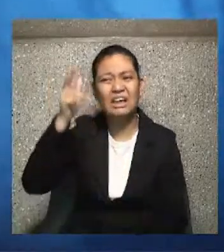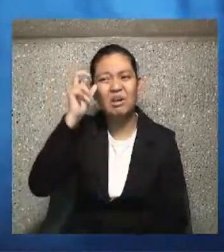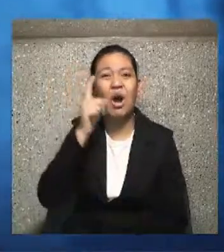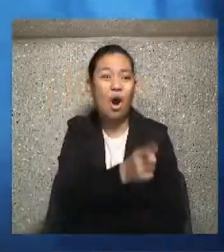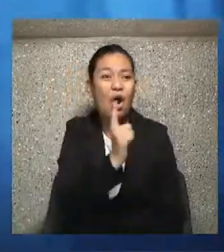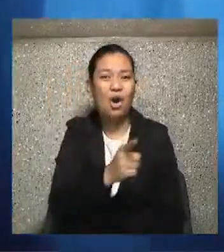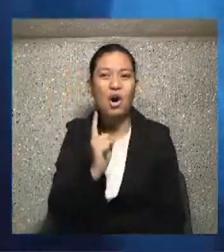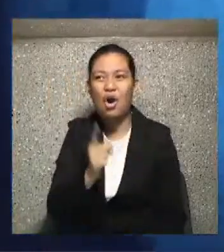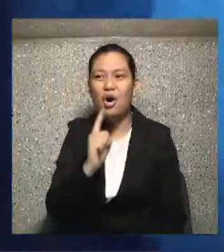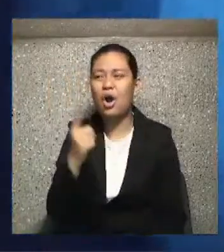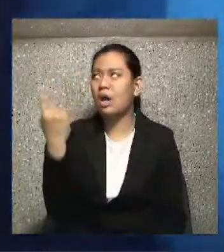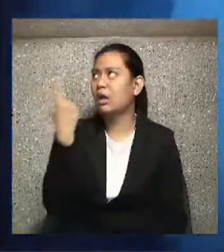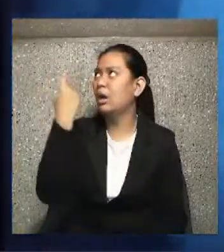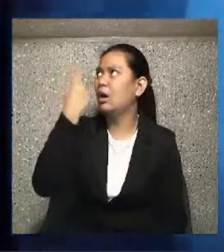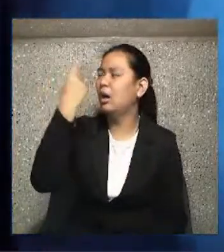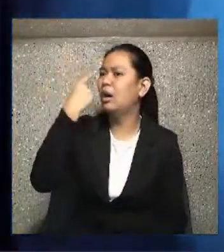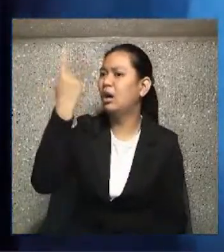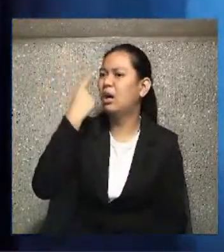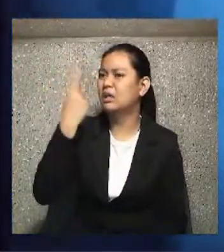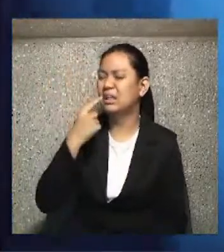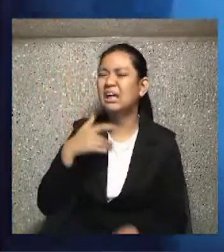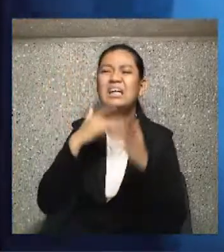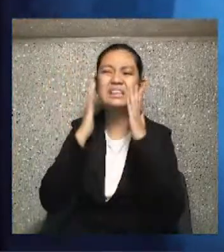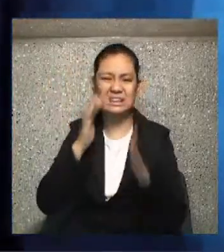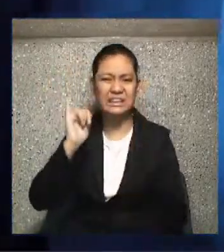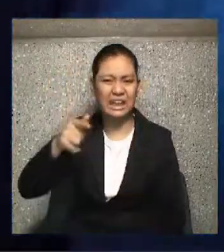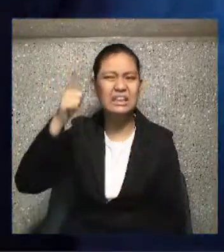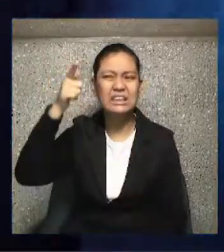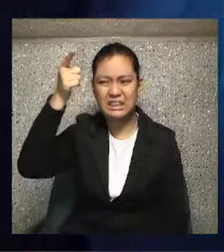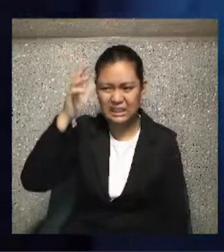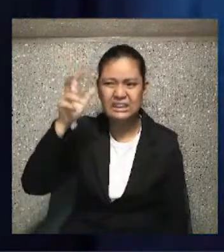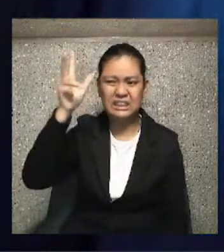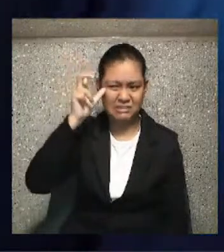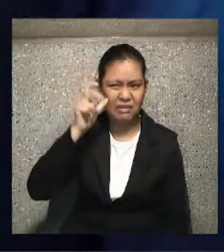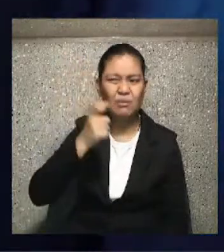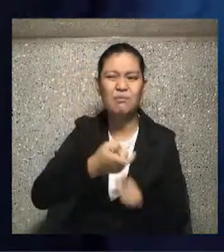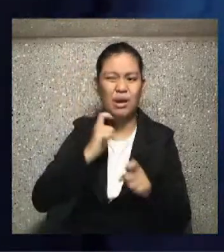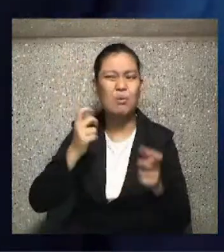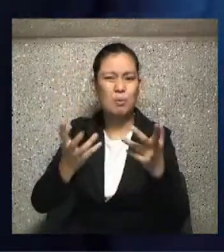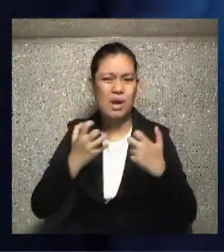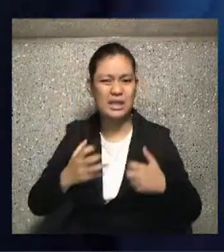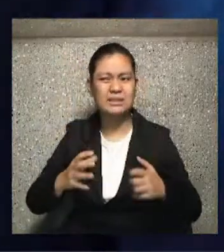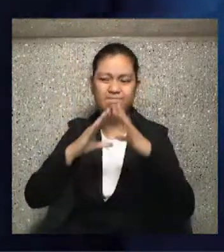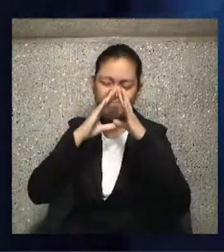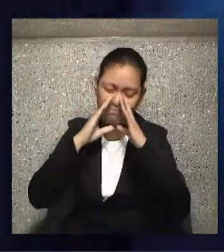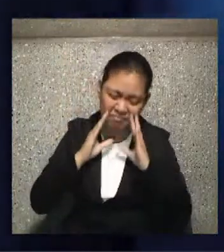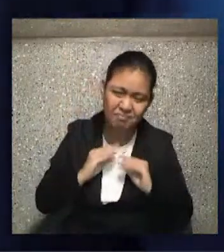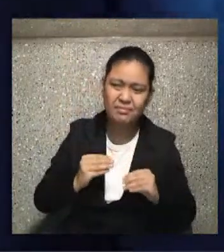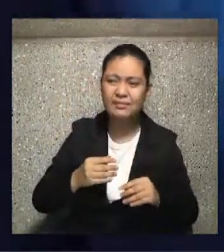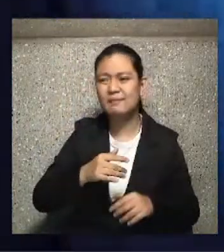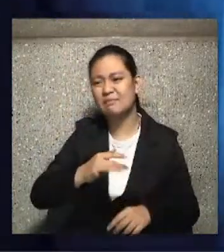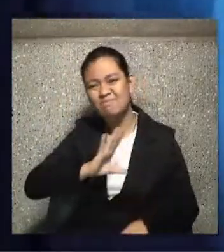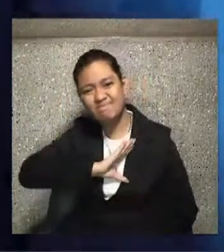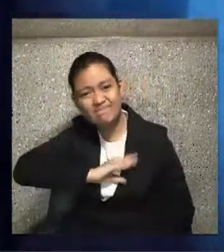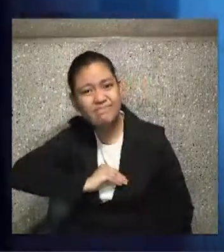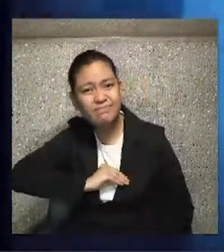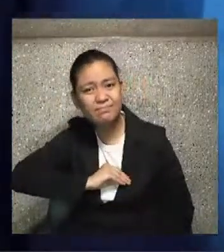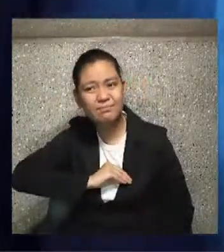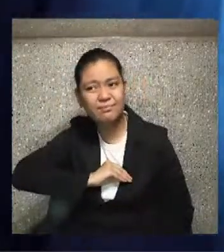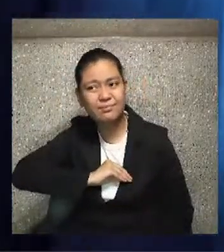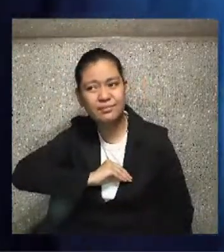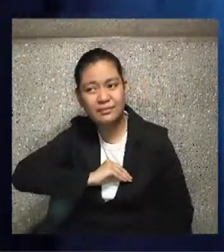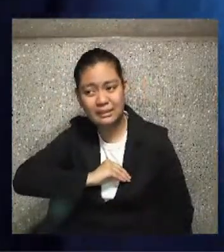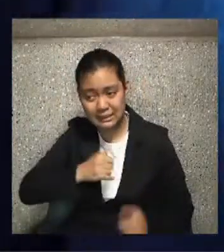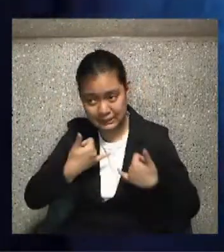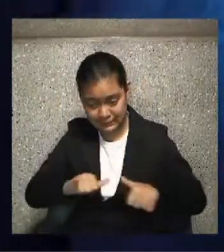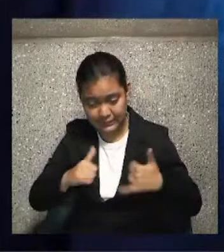who has a mission. and that mission simply is to discourage you, to hang on to the guilt, and not think you